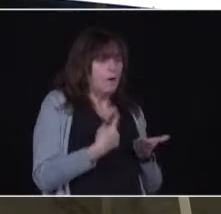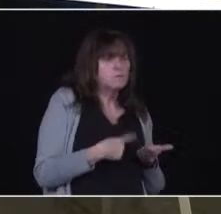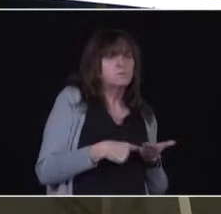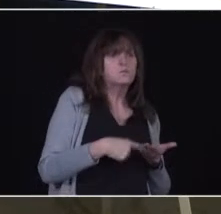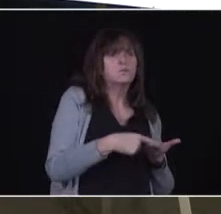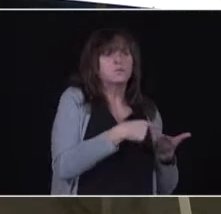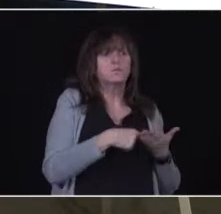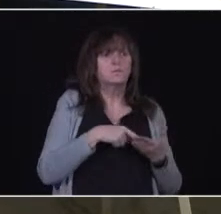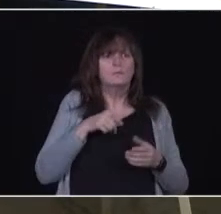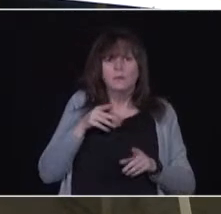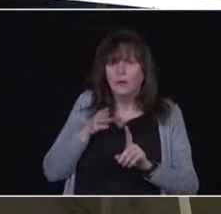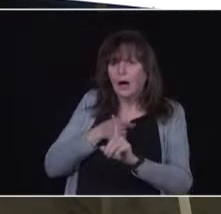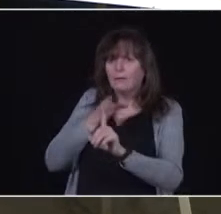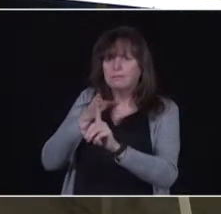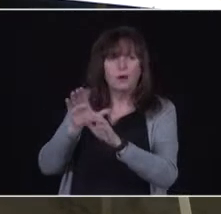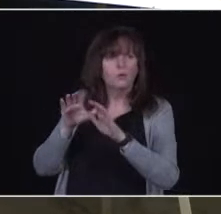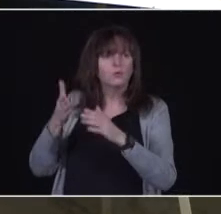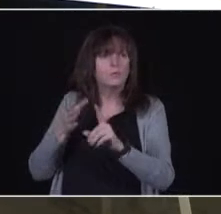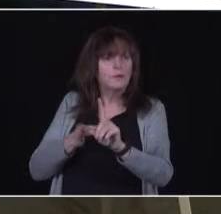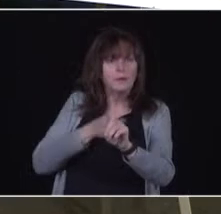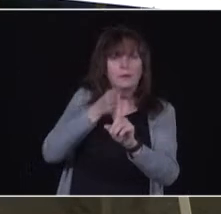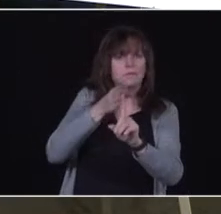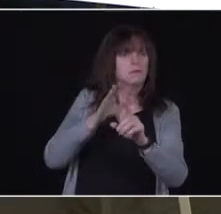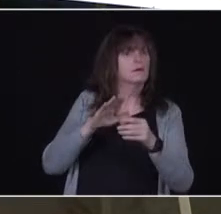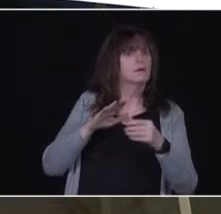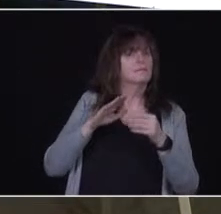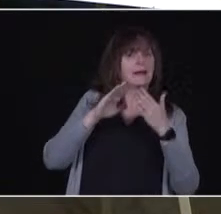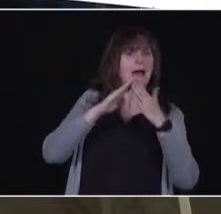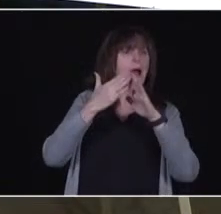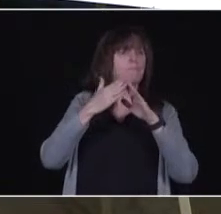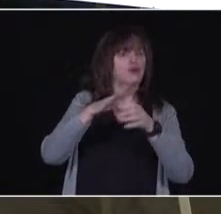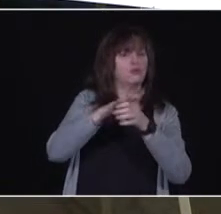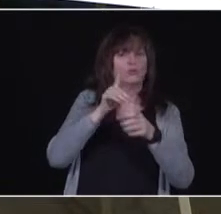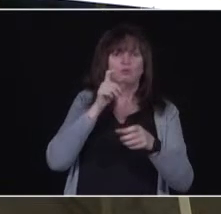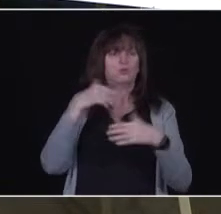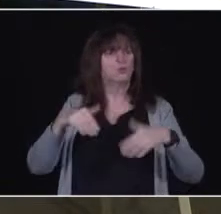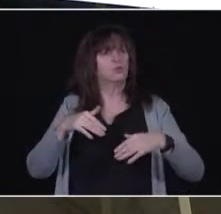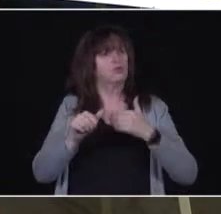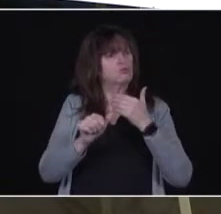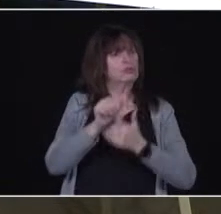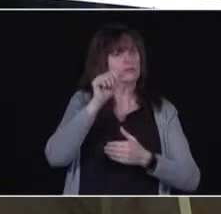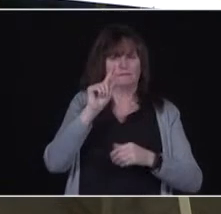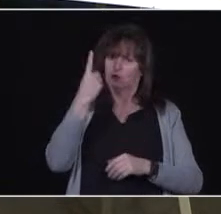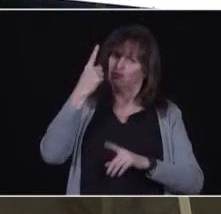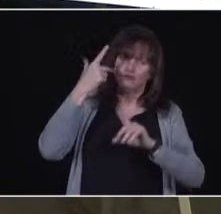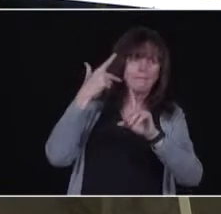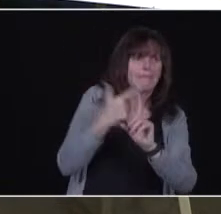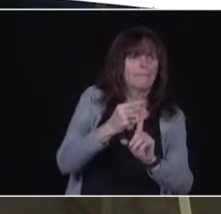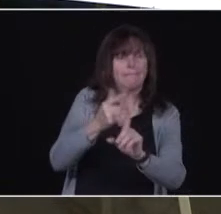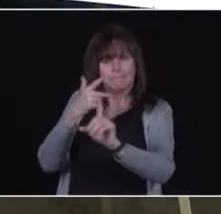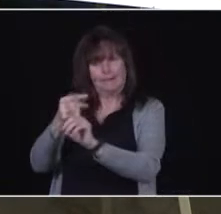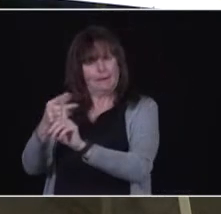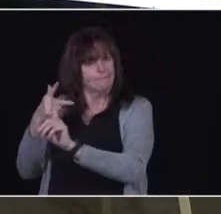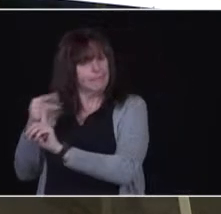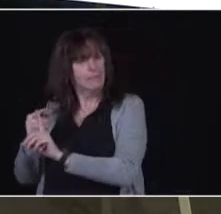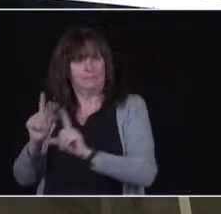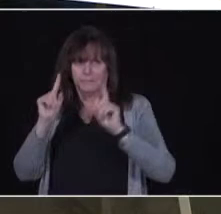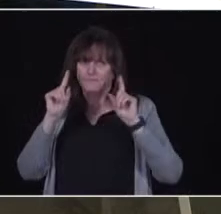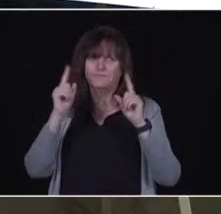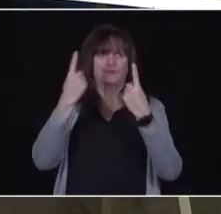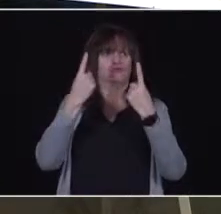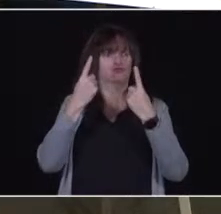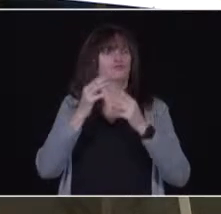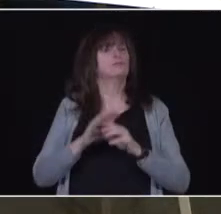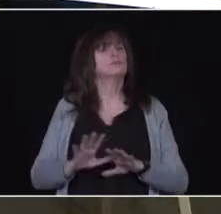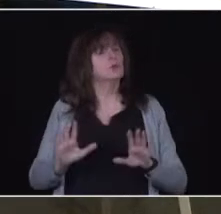risk, and we want to be able to respond to that and get into those more risky areas and help the populations there more quickly. And we will keep in that allocation